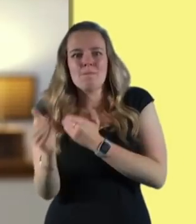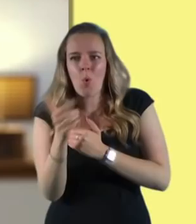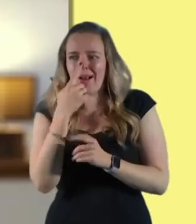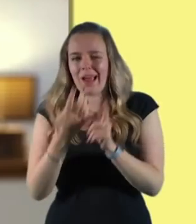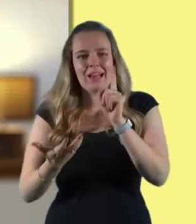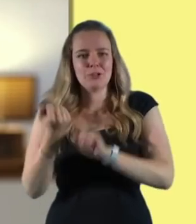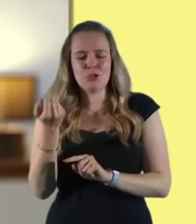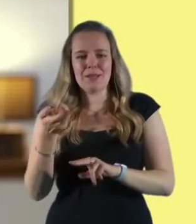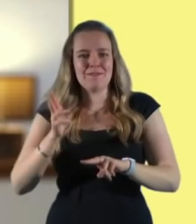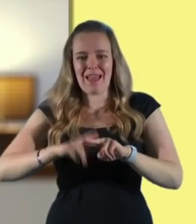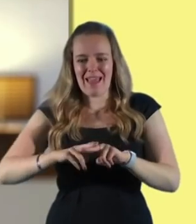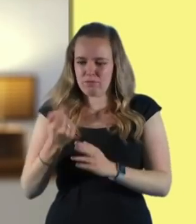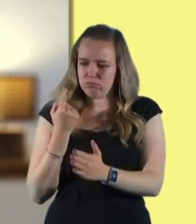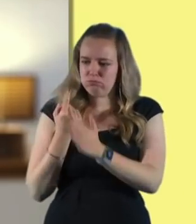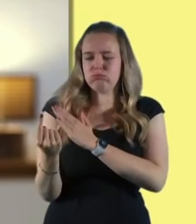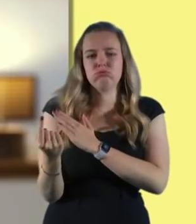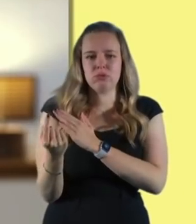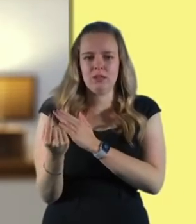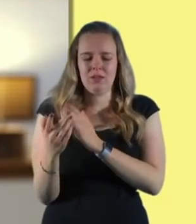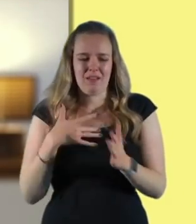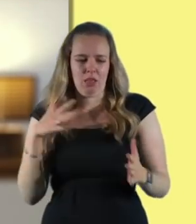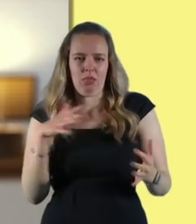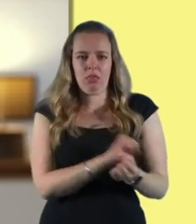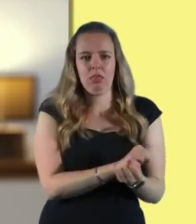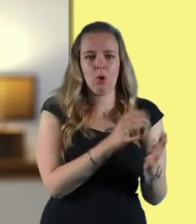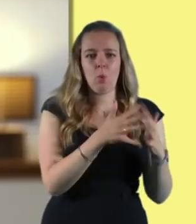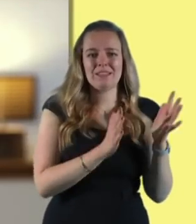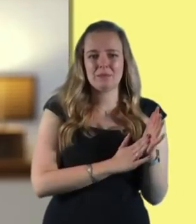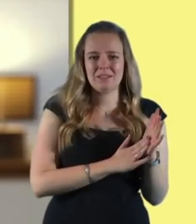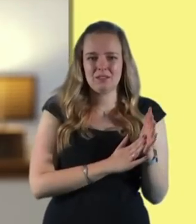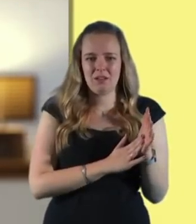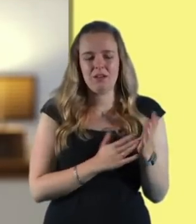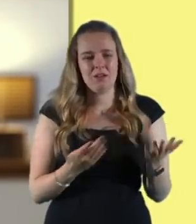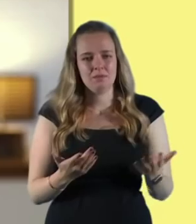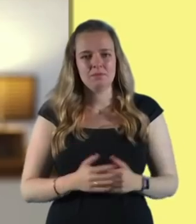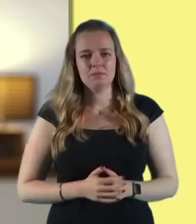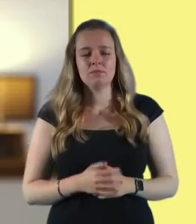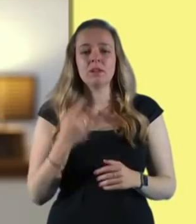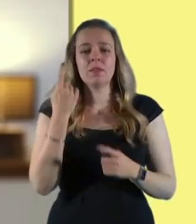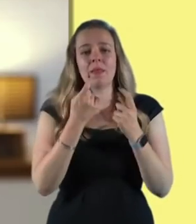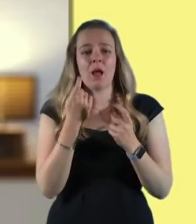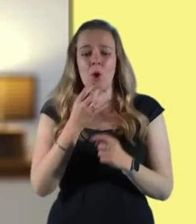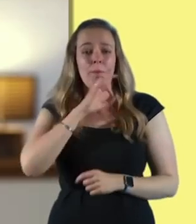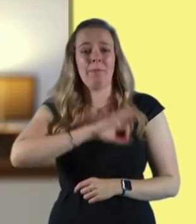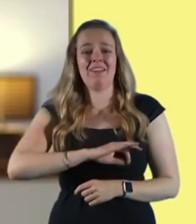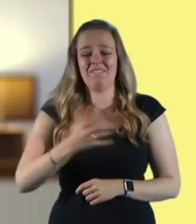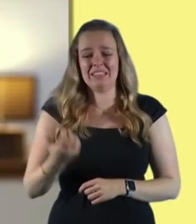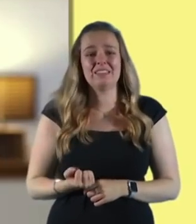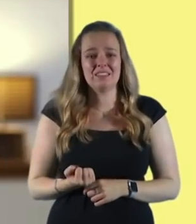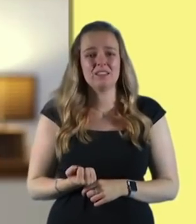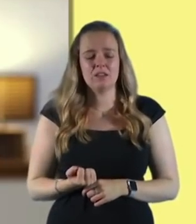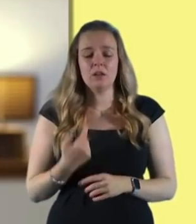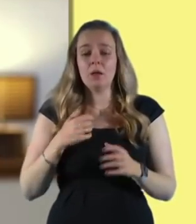didn't have one hand tied behind our backs? Take Social Security. The pandemic has